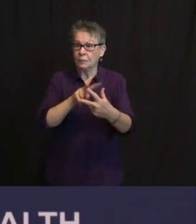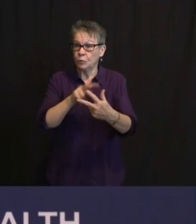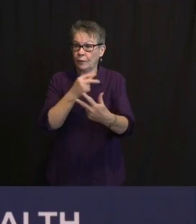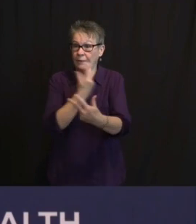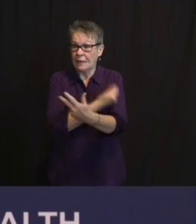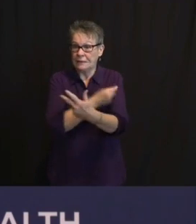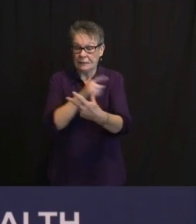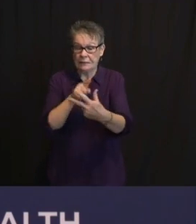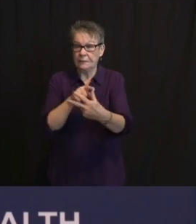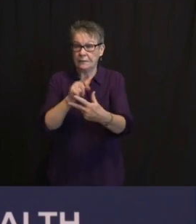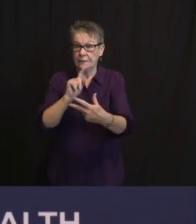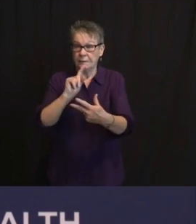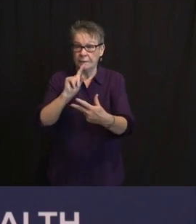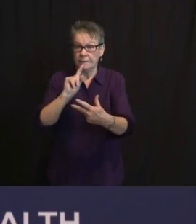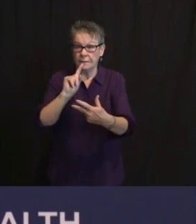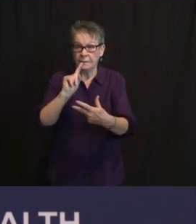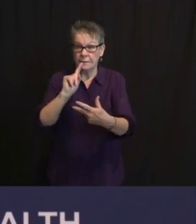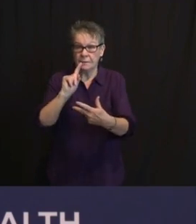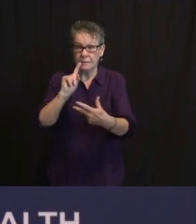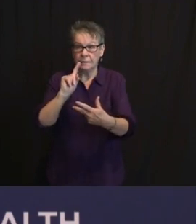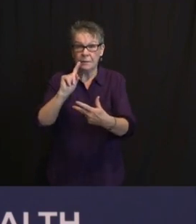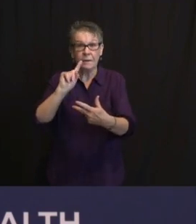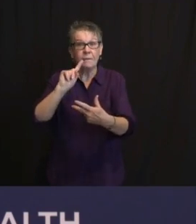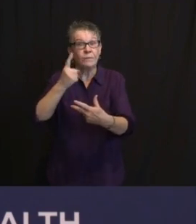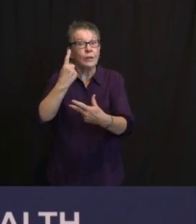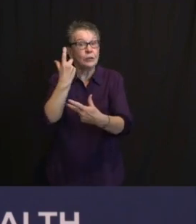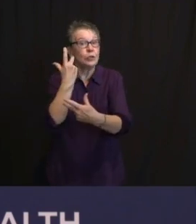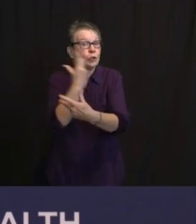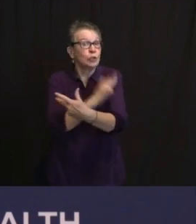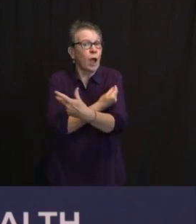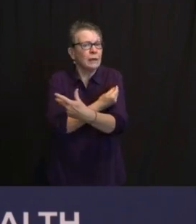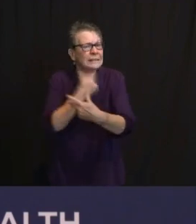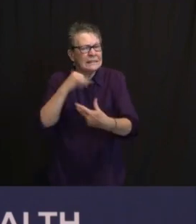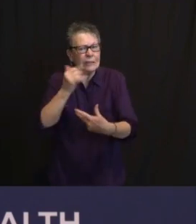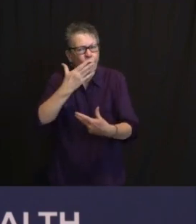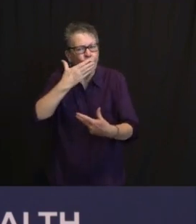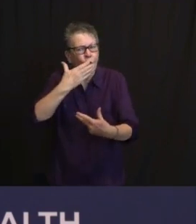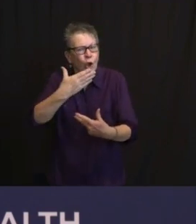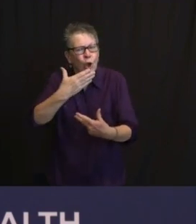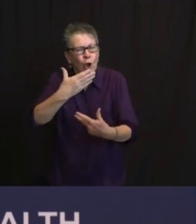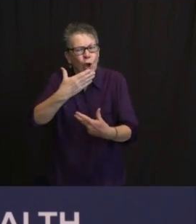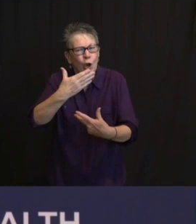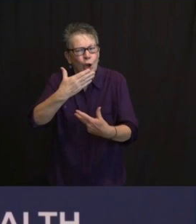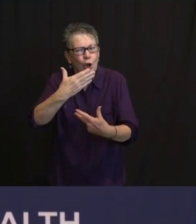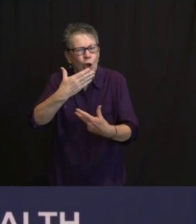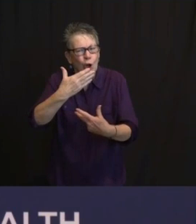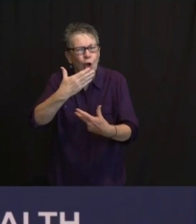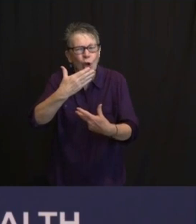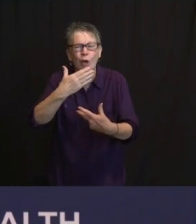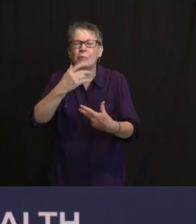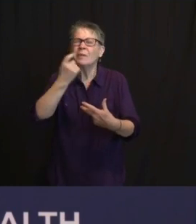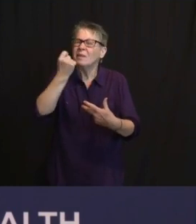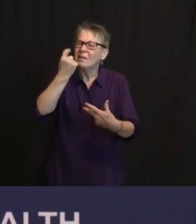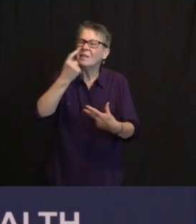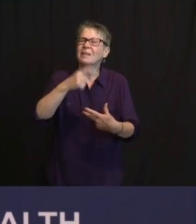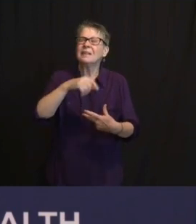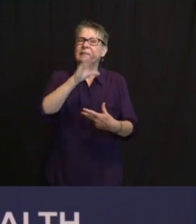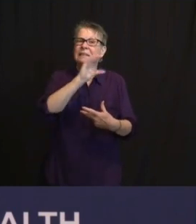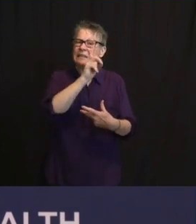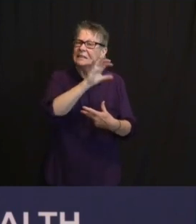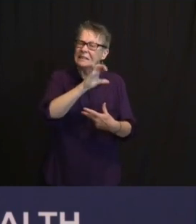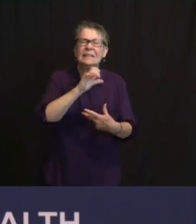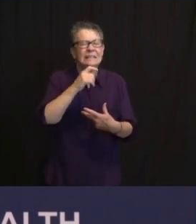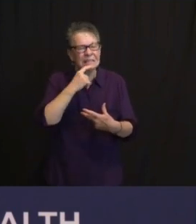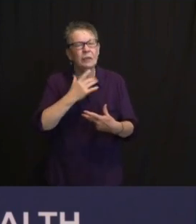QUESTION THE ADVICE REMAINS FROM THE CDC. I SPOKE TO TONY FAUCI, AS I MENTIONED LAST WEEK, TWO, THOSE ARE TWO-DOSE VACCINES,